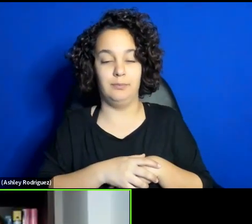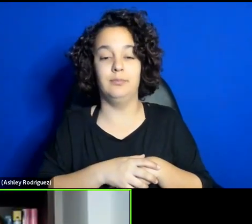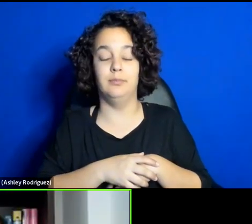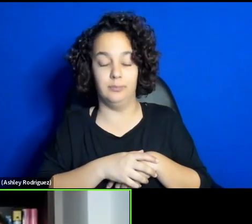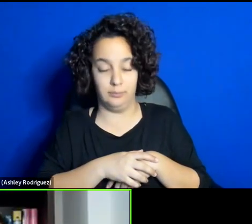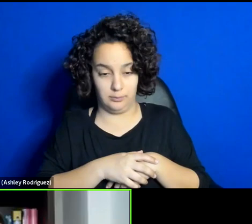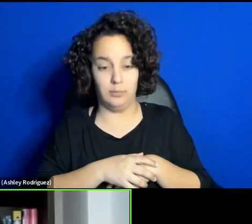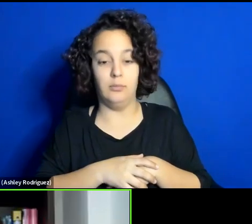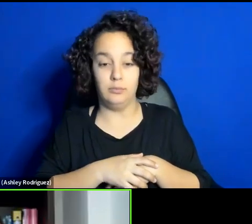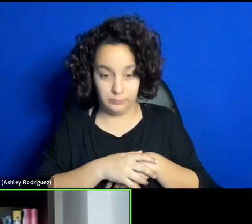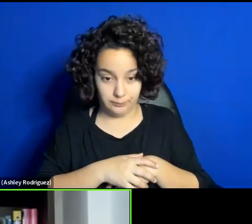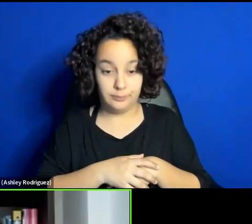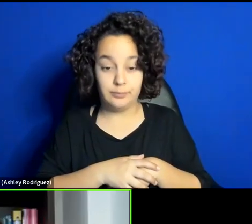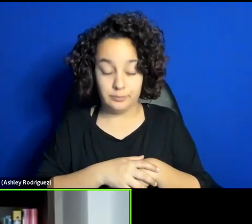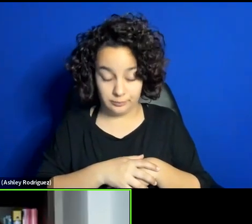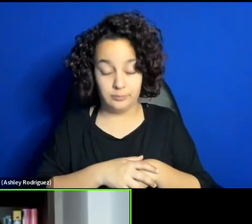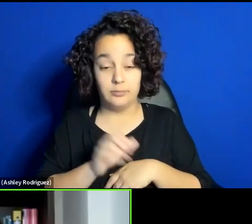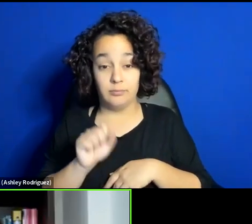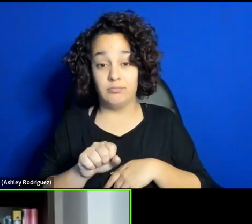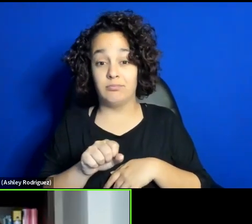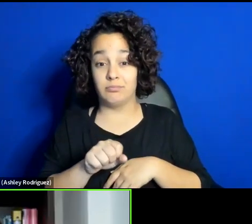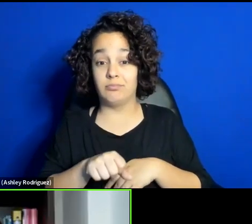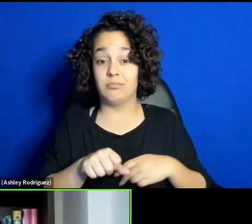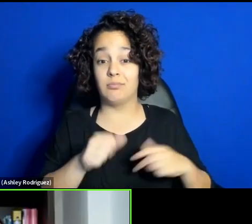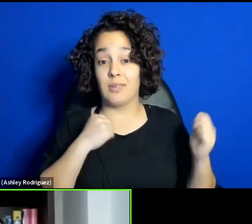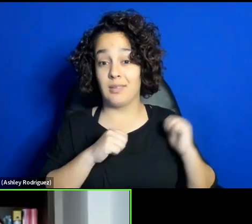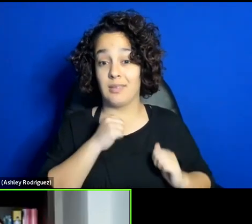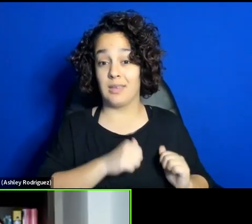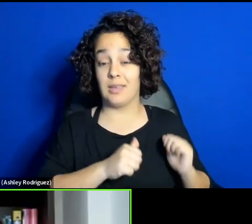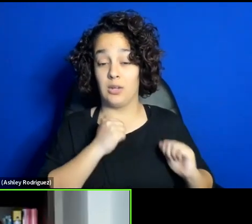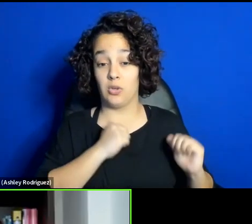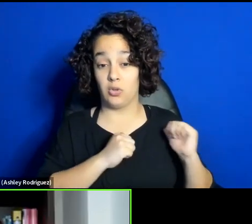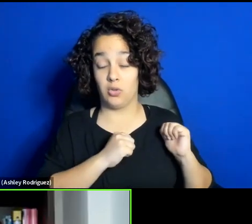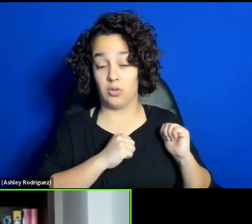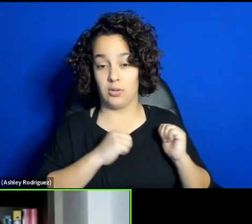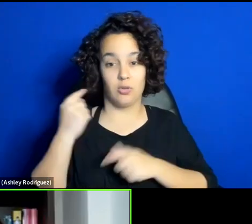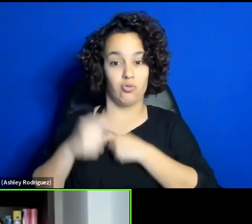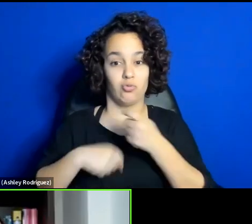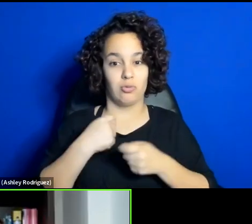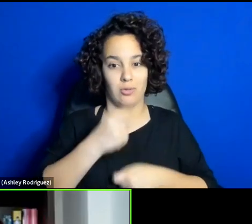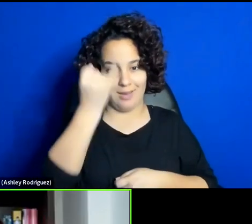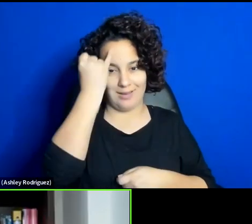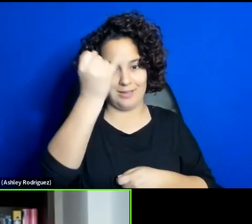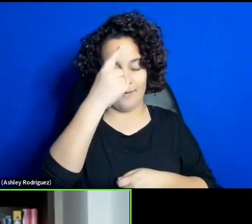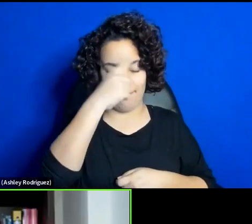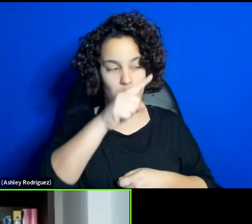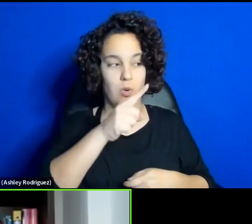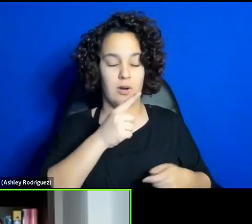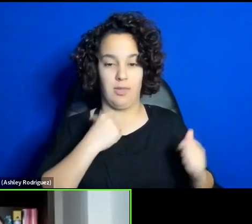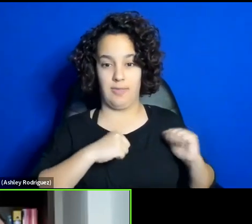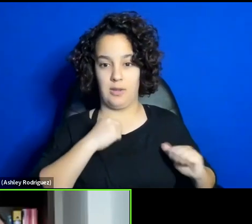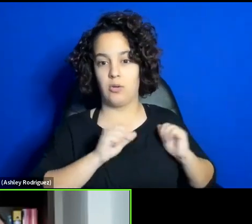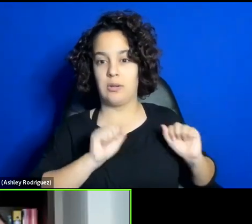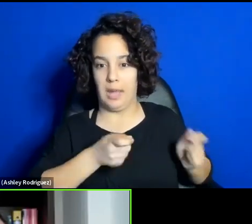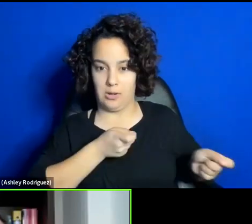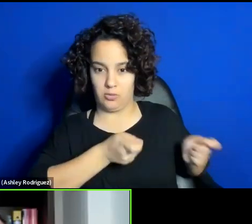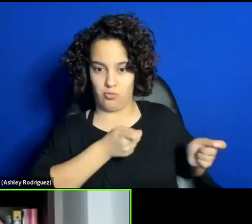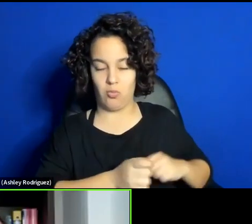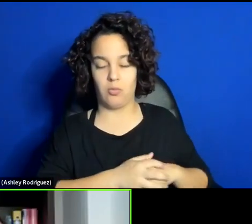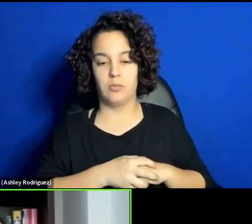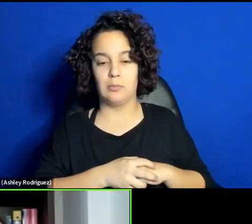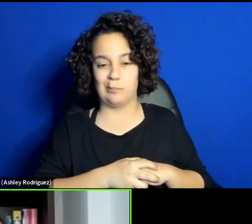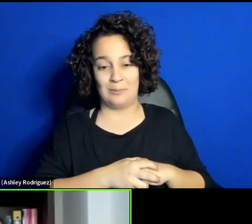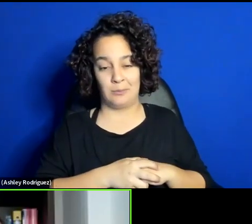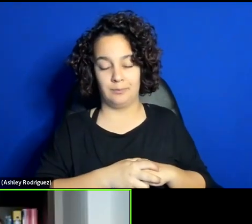Good or bad, good theatre can be, the traditional sense of theatre can be completely controlled. Even Hamid Purozari and Soyla